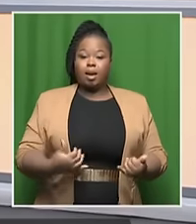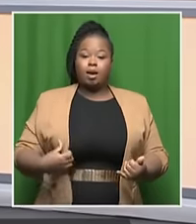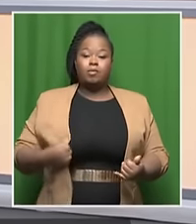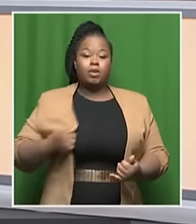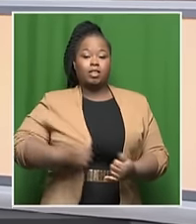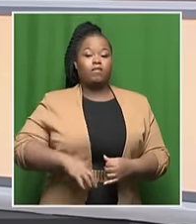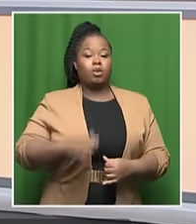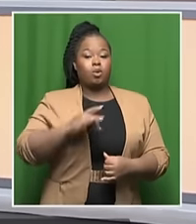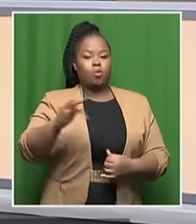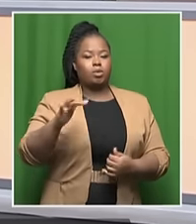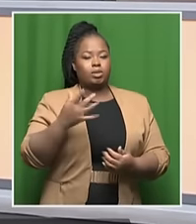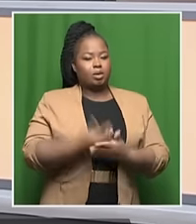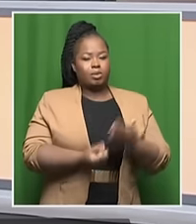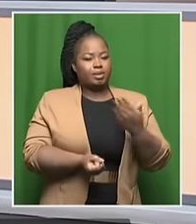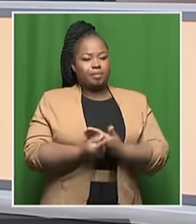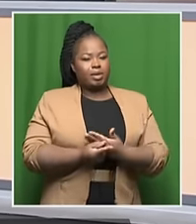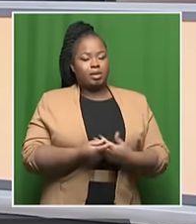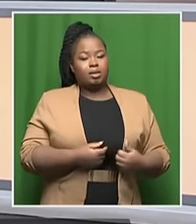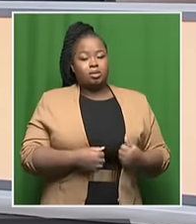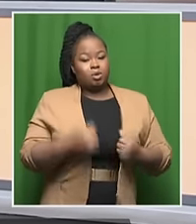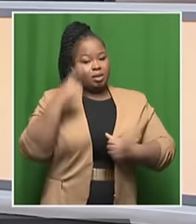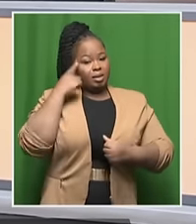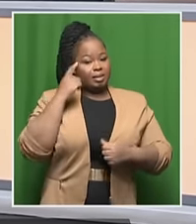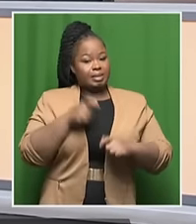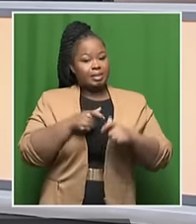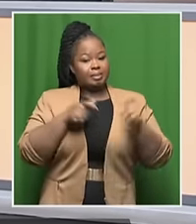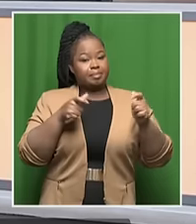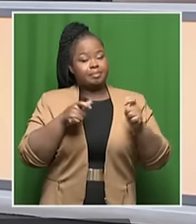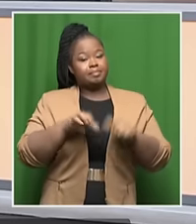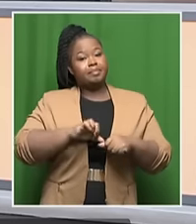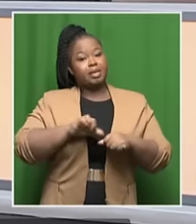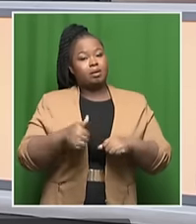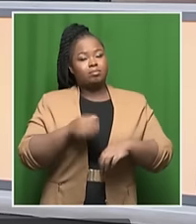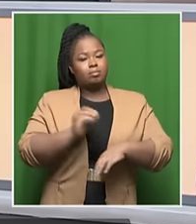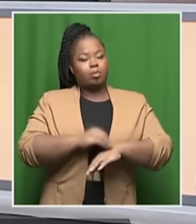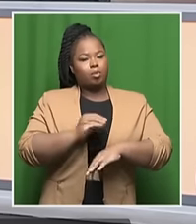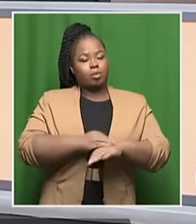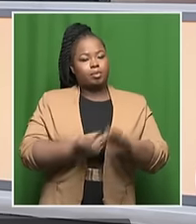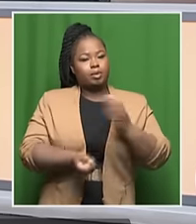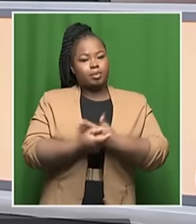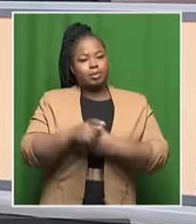water, and is it the next big problem facing South Africa?